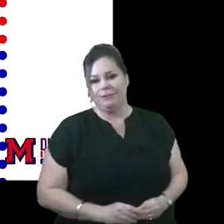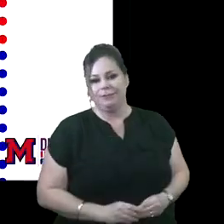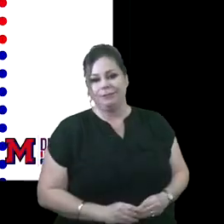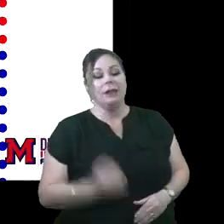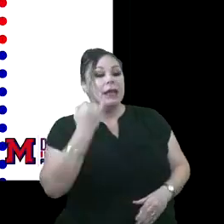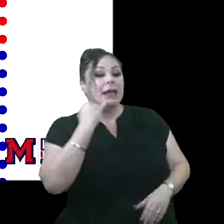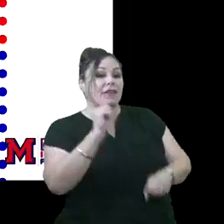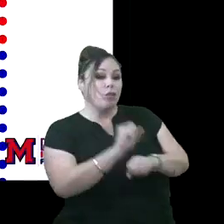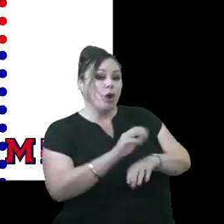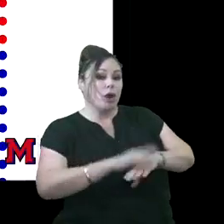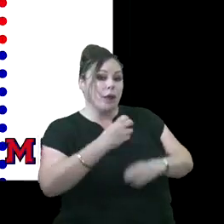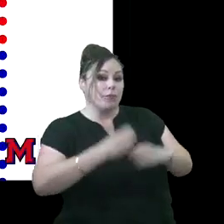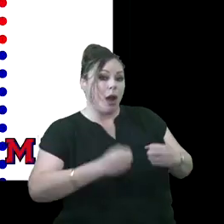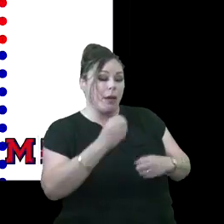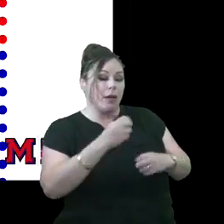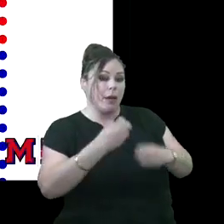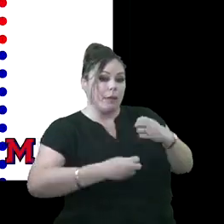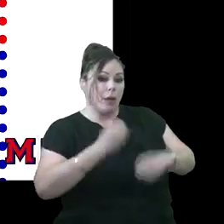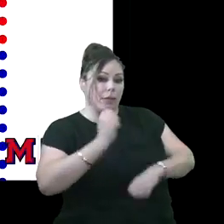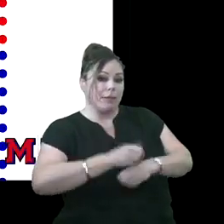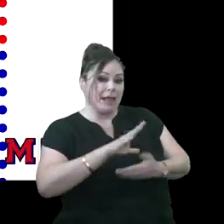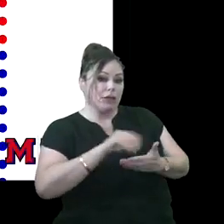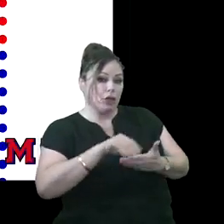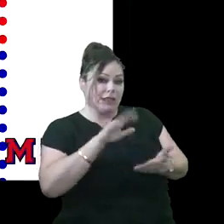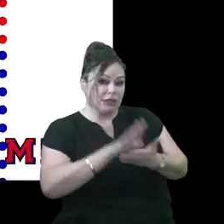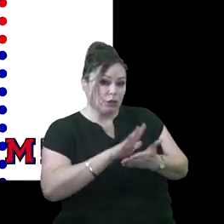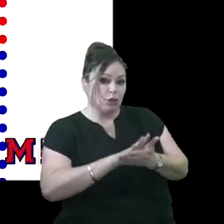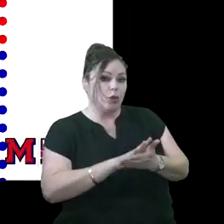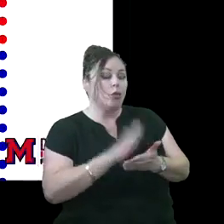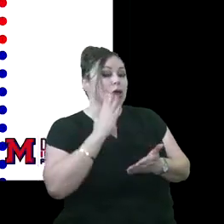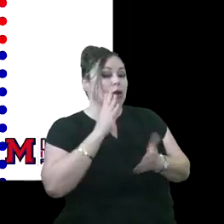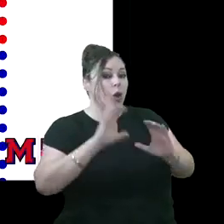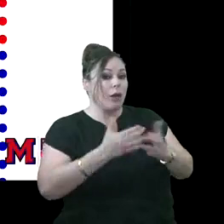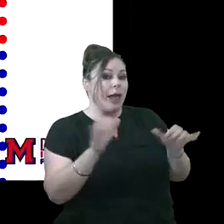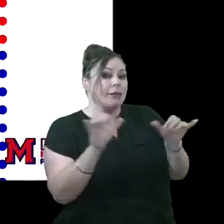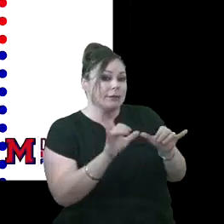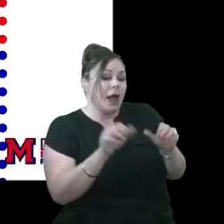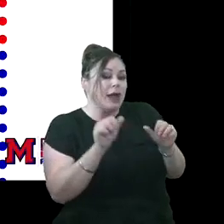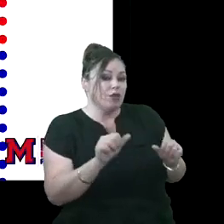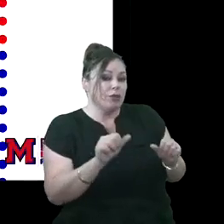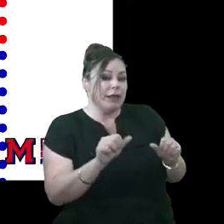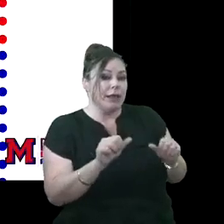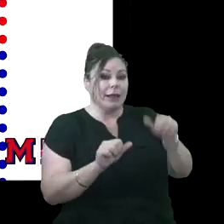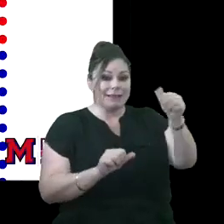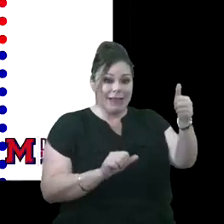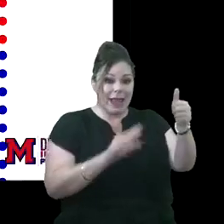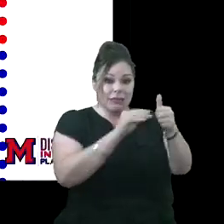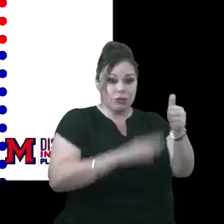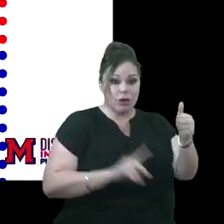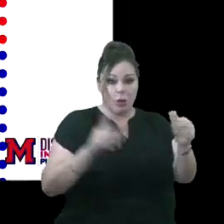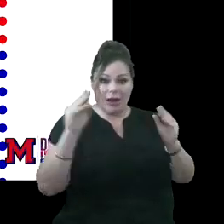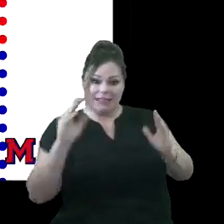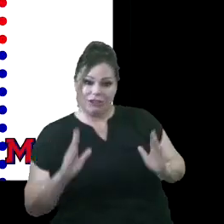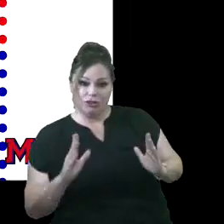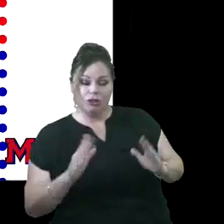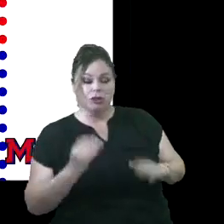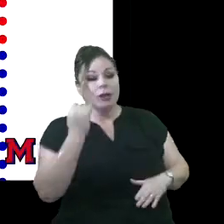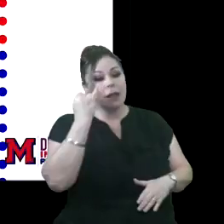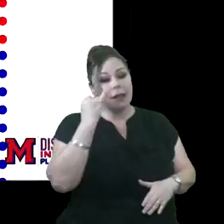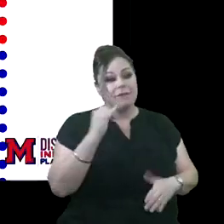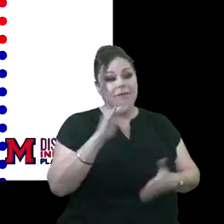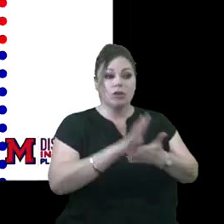if we're working in a problem based learning school, we know that the class size may be 10 to 1. If we're working at a